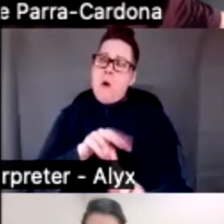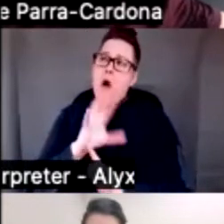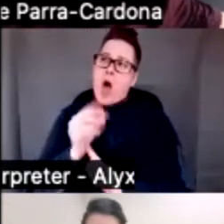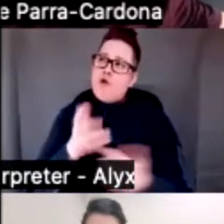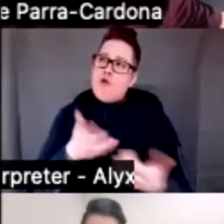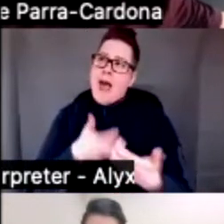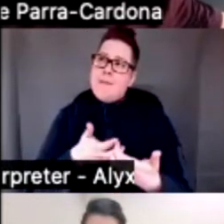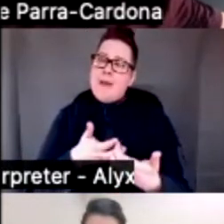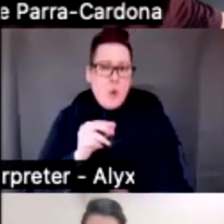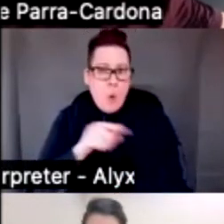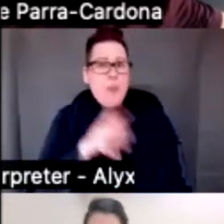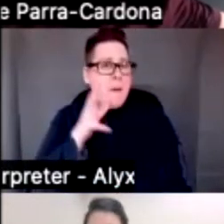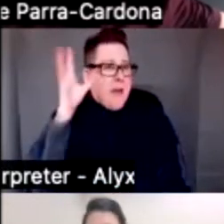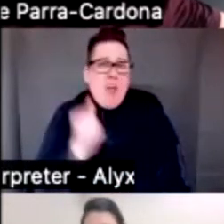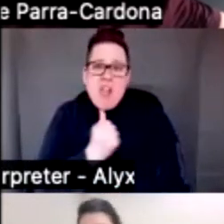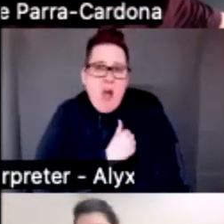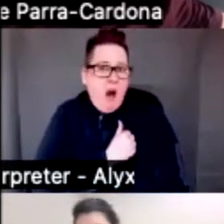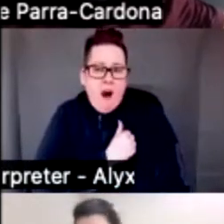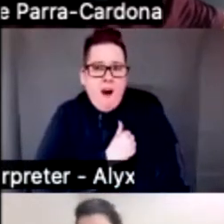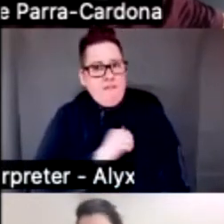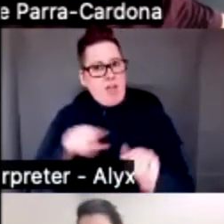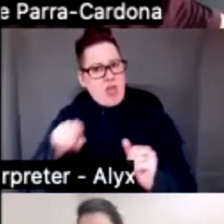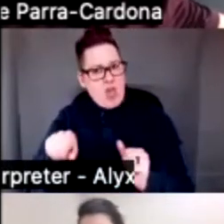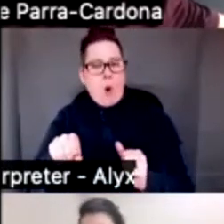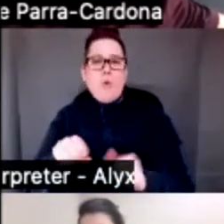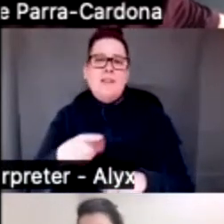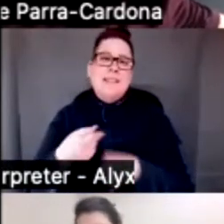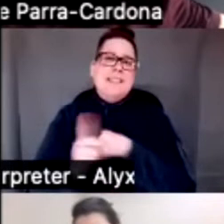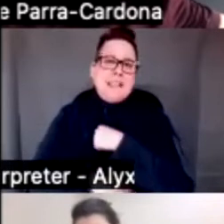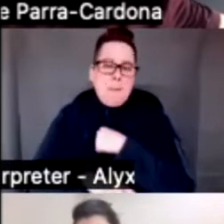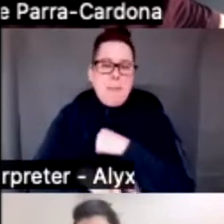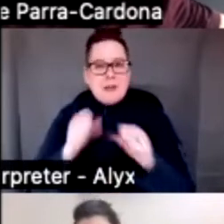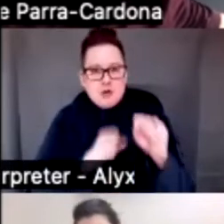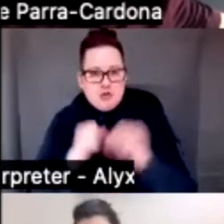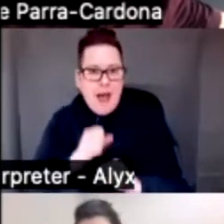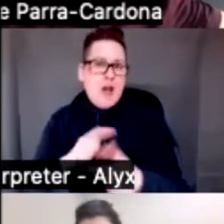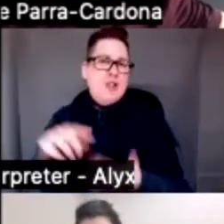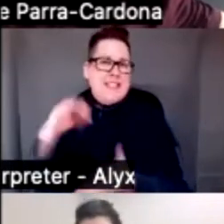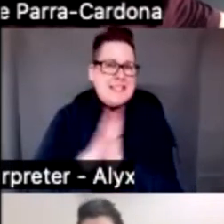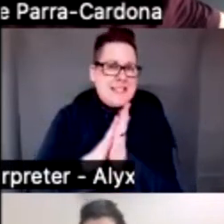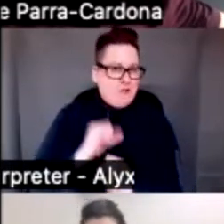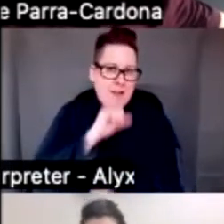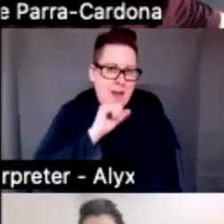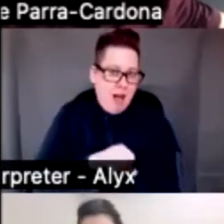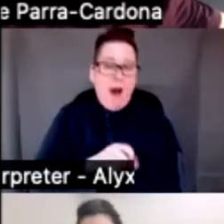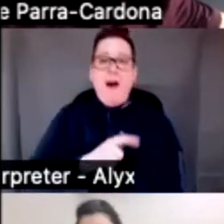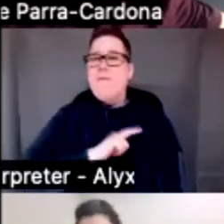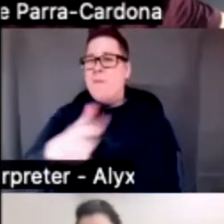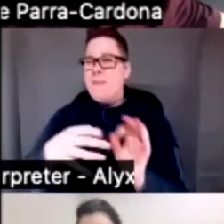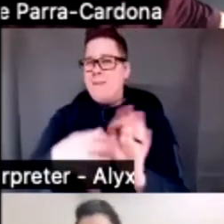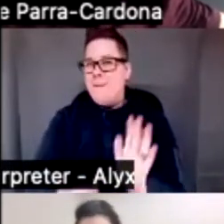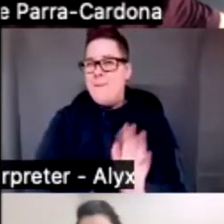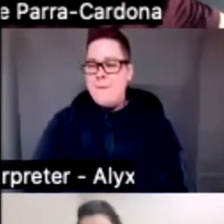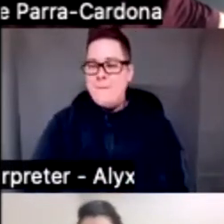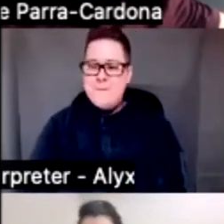parents themselves they love the discipline strategies they love incentive strategies like this one. I was not close to my children, I was not close